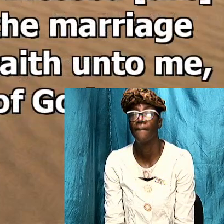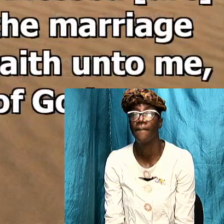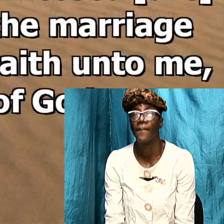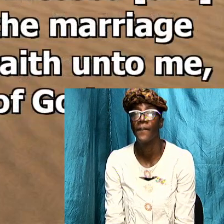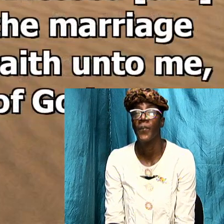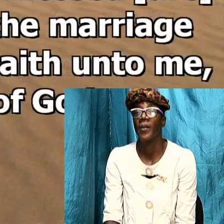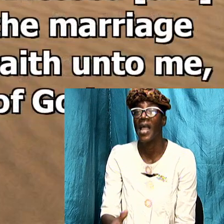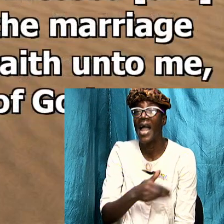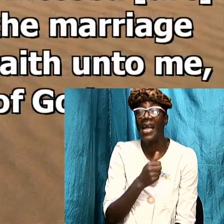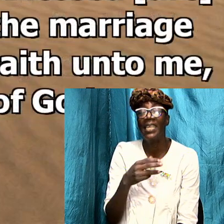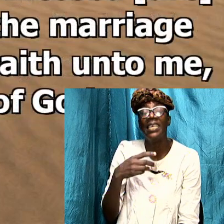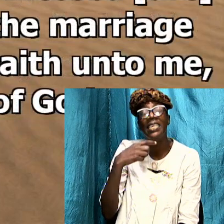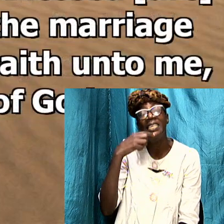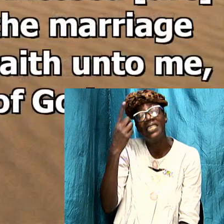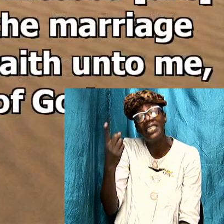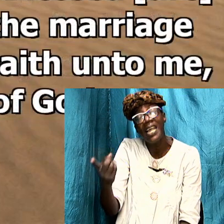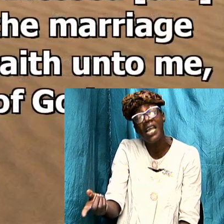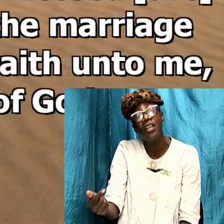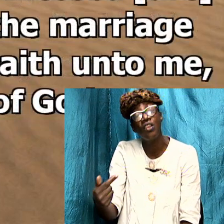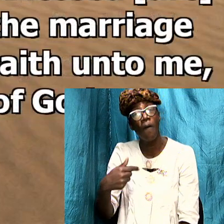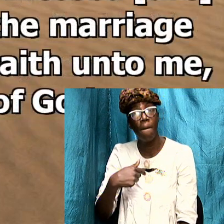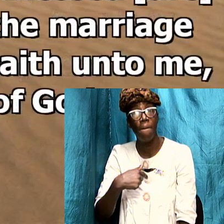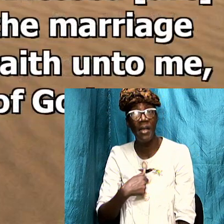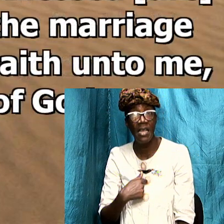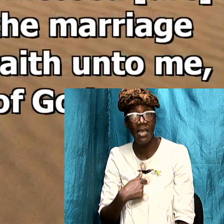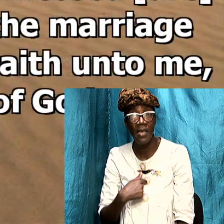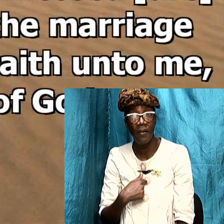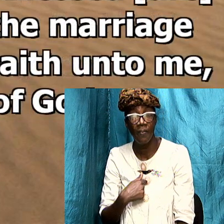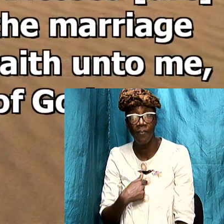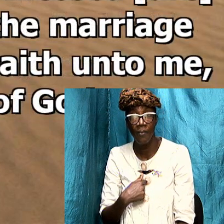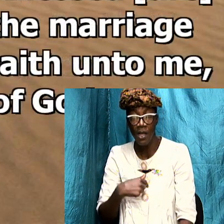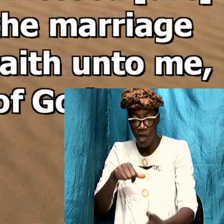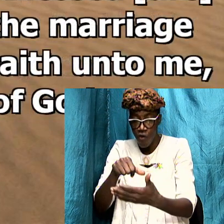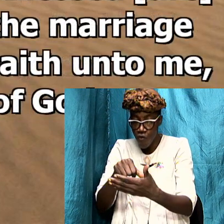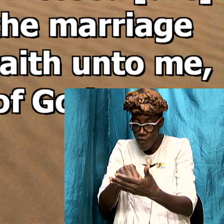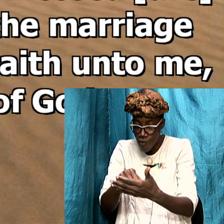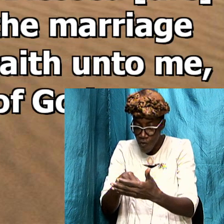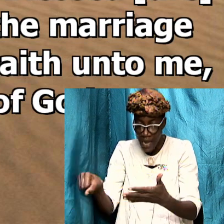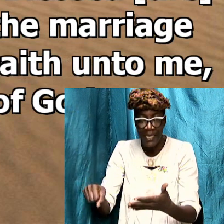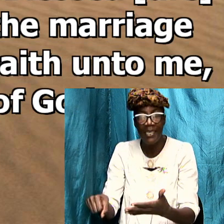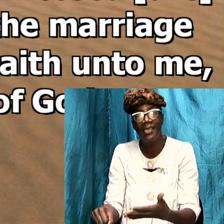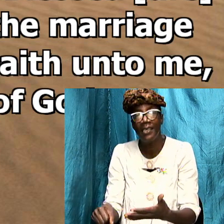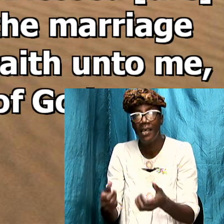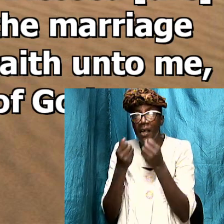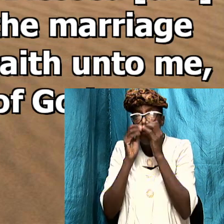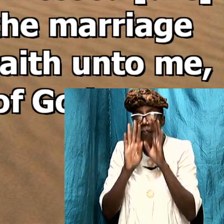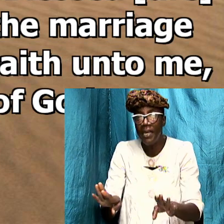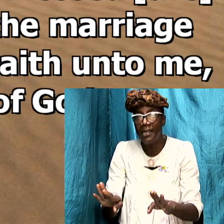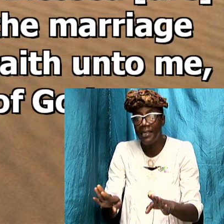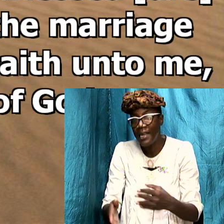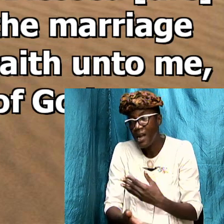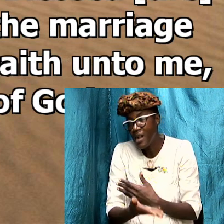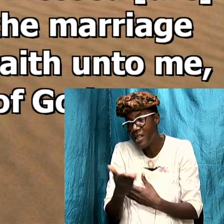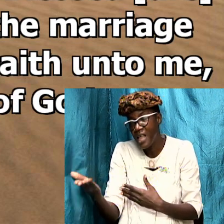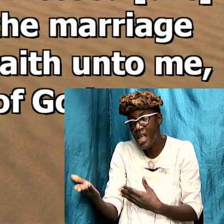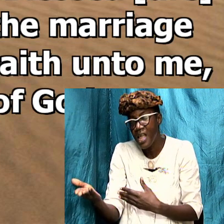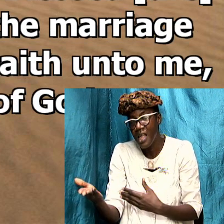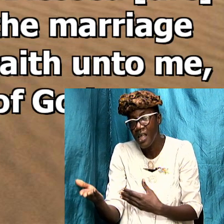and he saith unto me write blessed are they